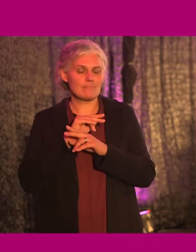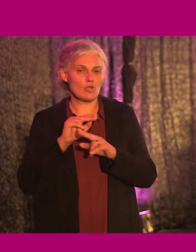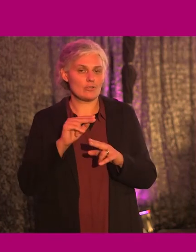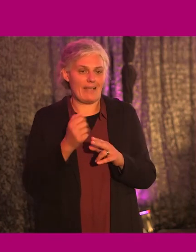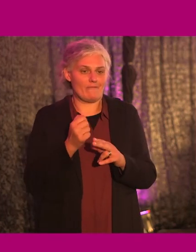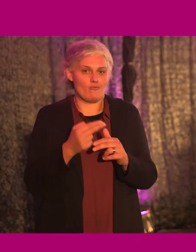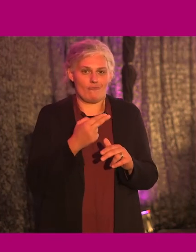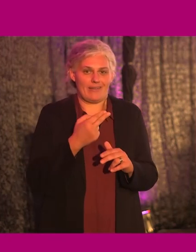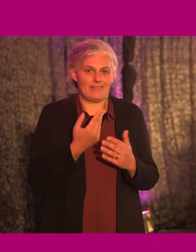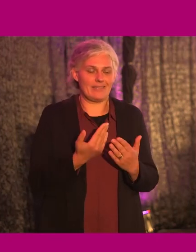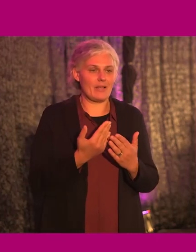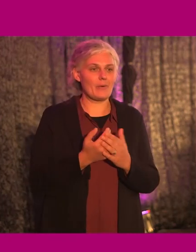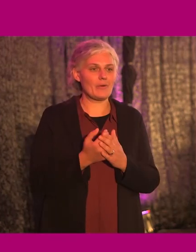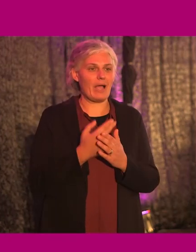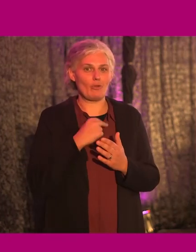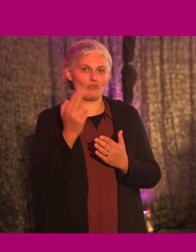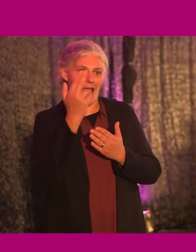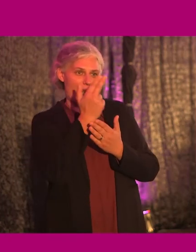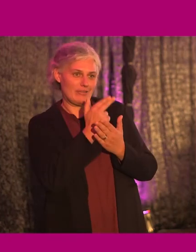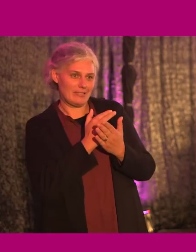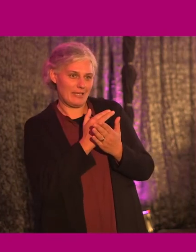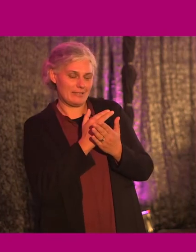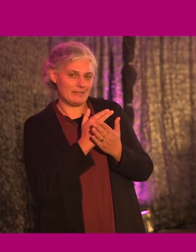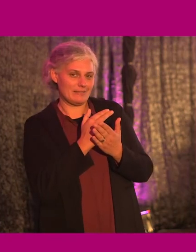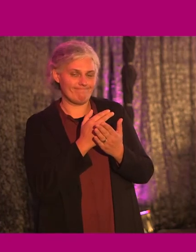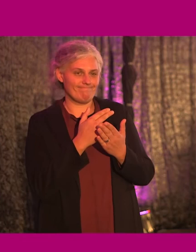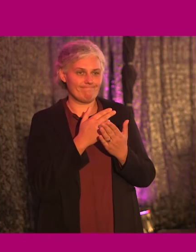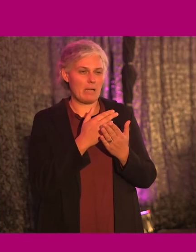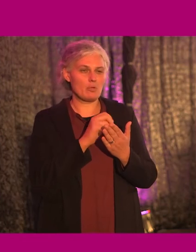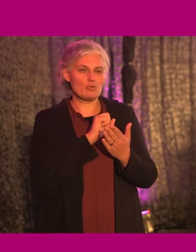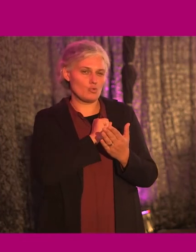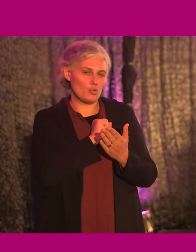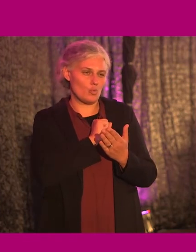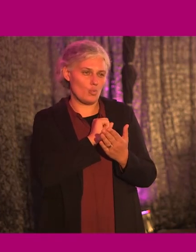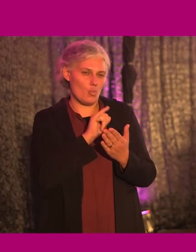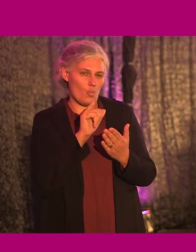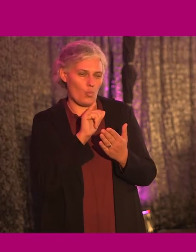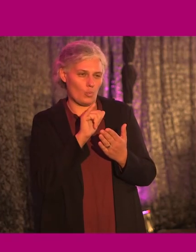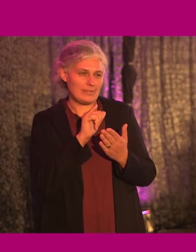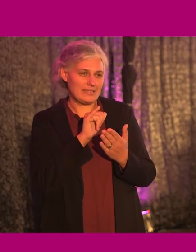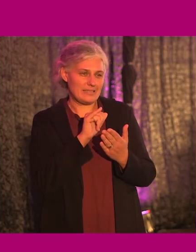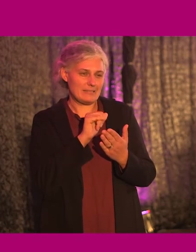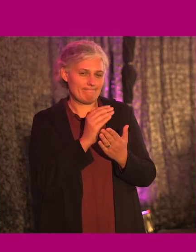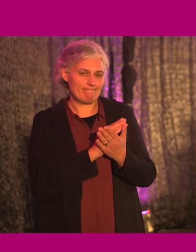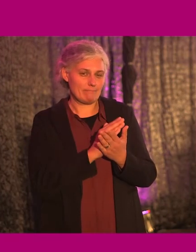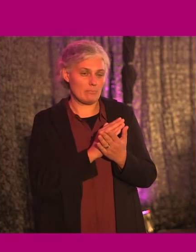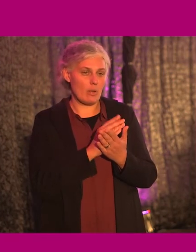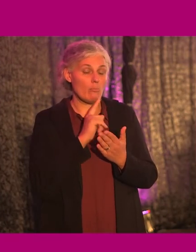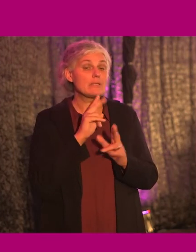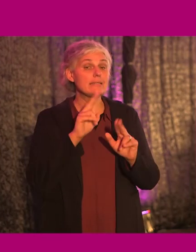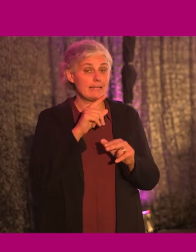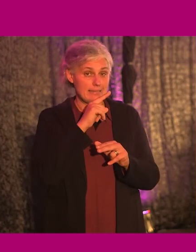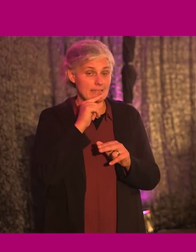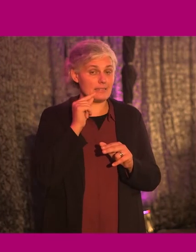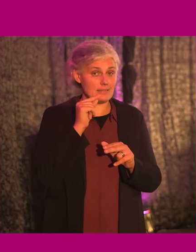I, I'm not an architect and I, I, I don't know which it was, but I, I can say that,